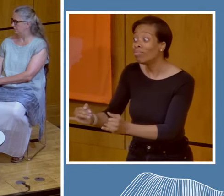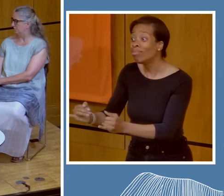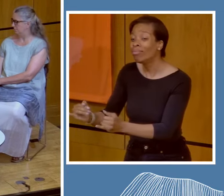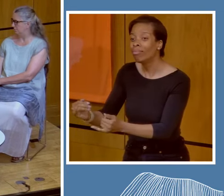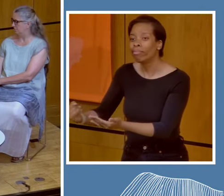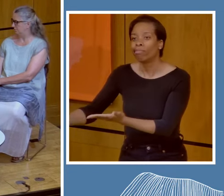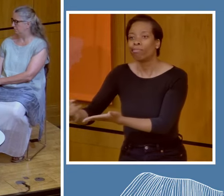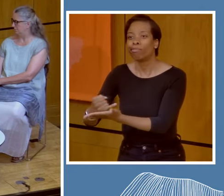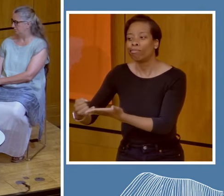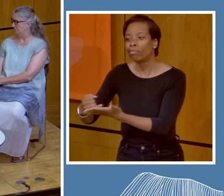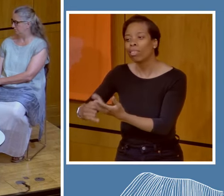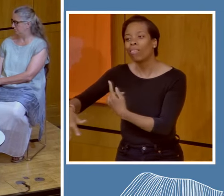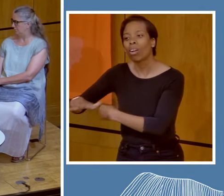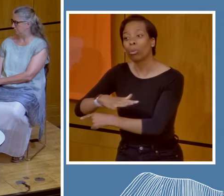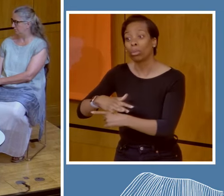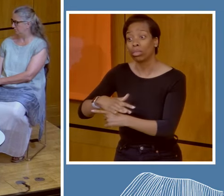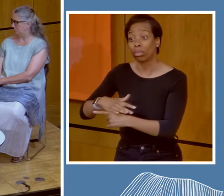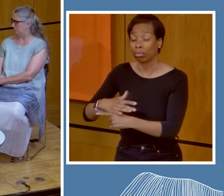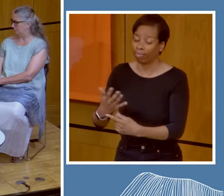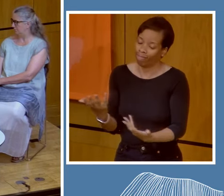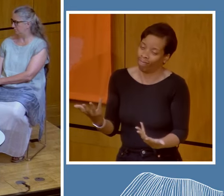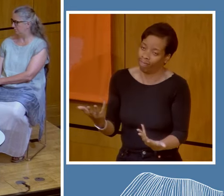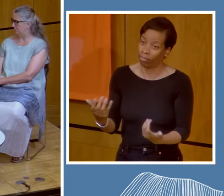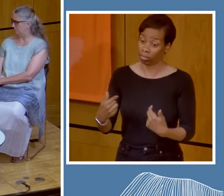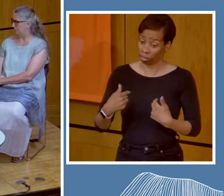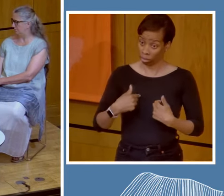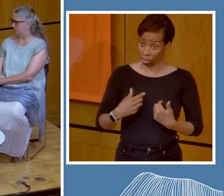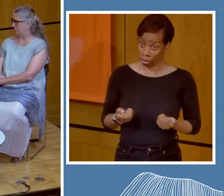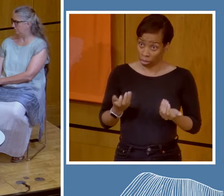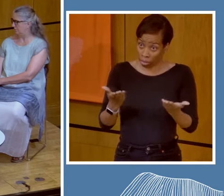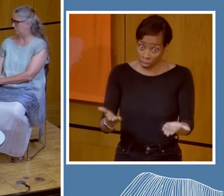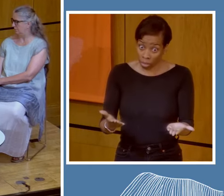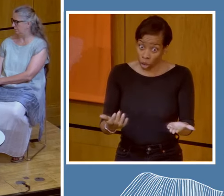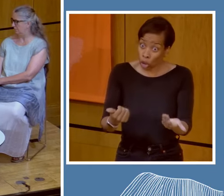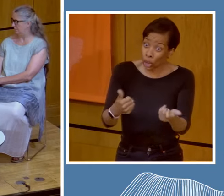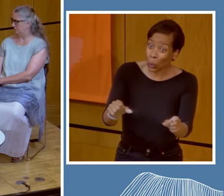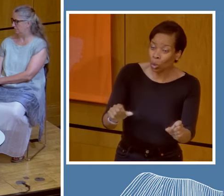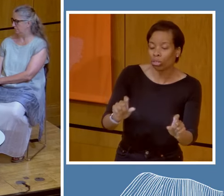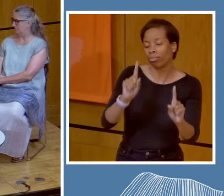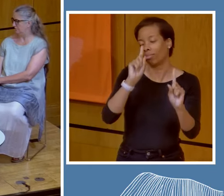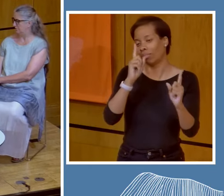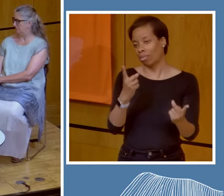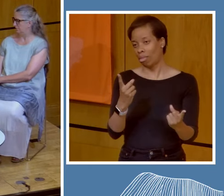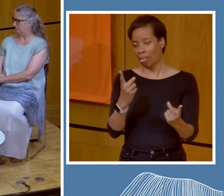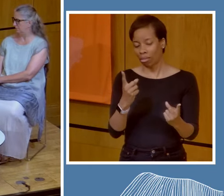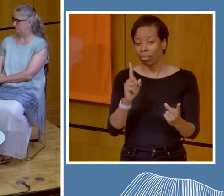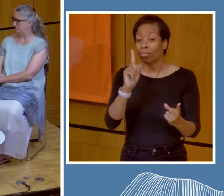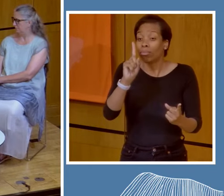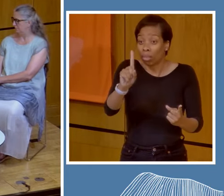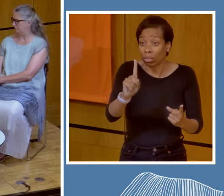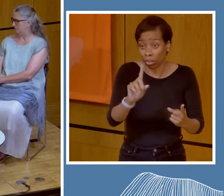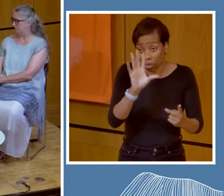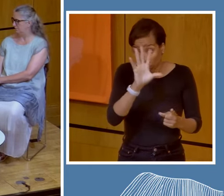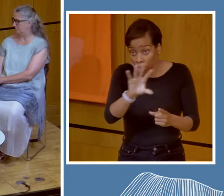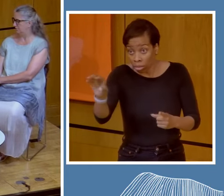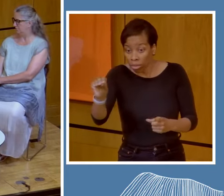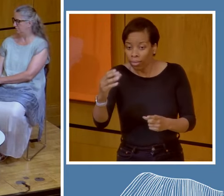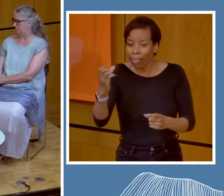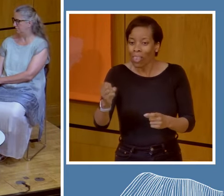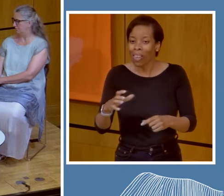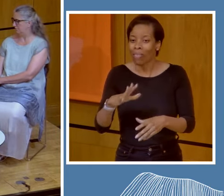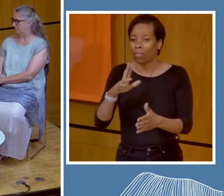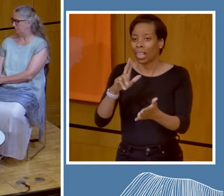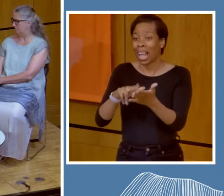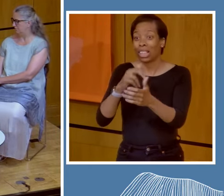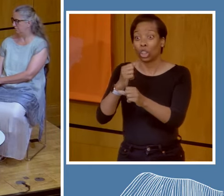solution, but there are at least, I think, as Claire was mentioning, non-governmental organizations